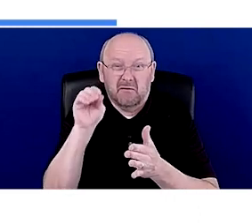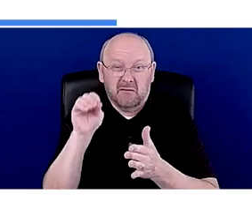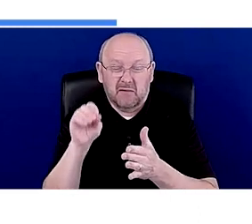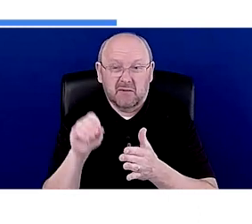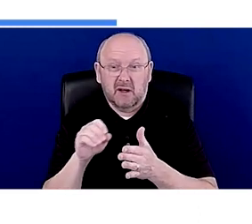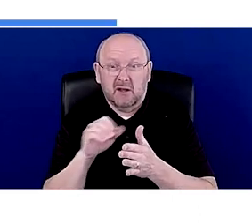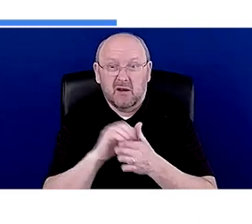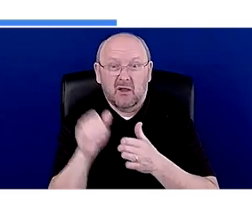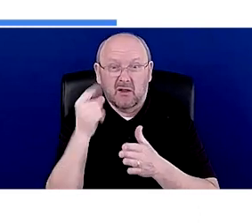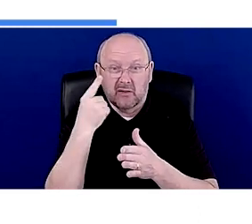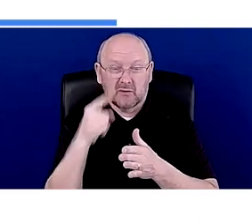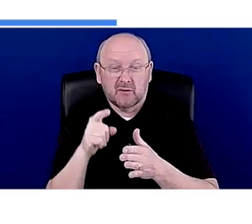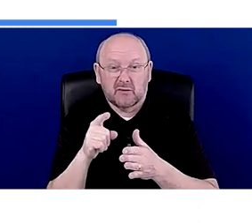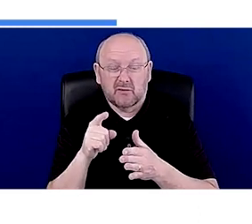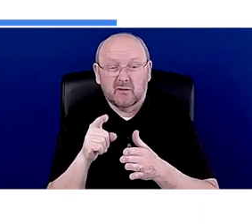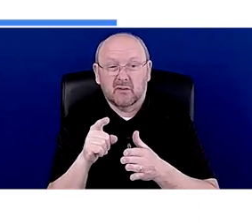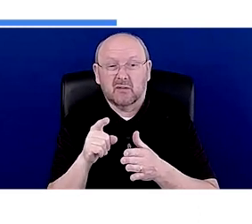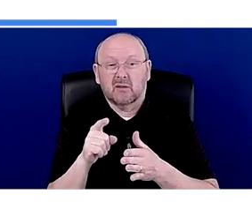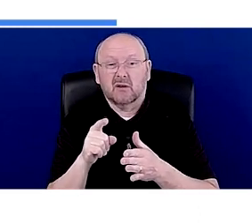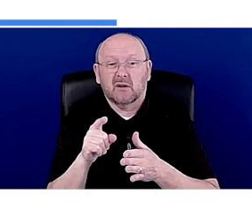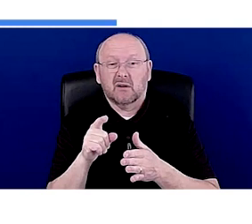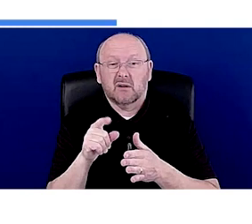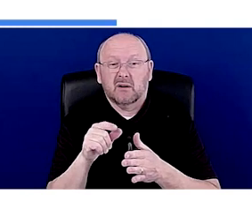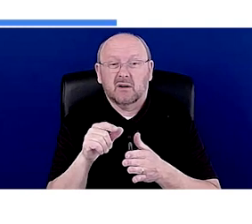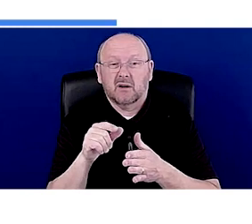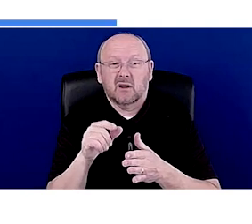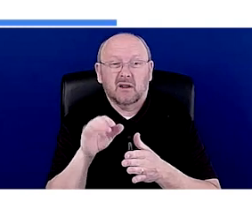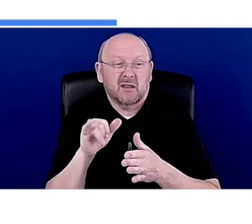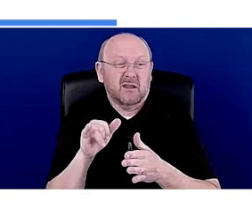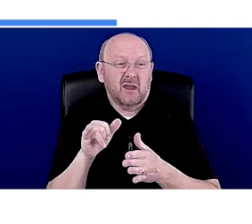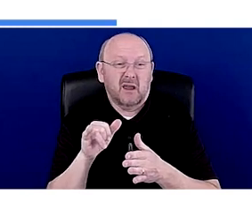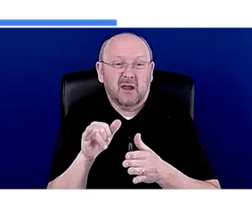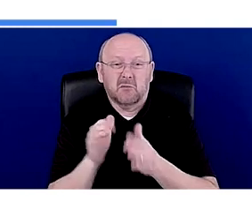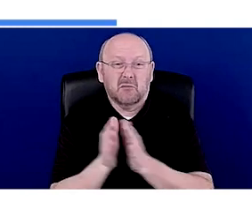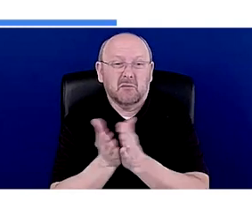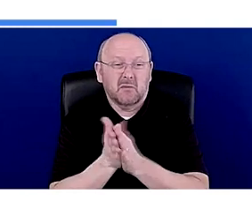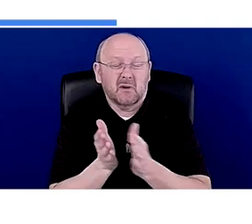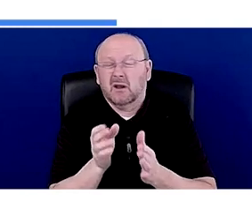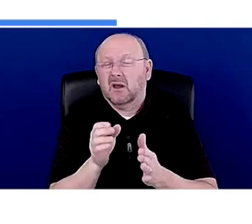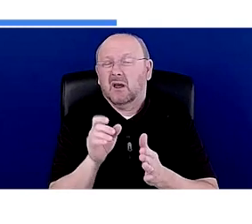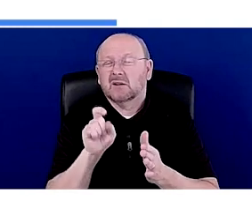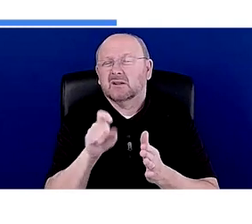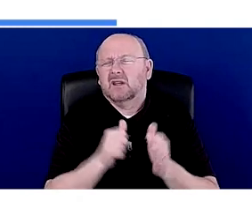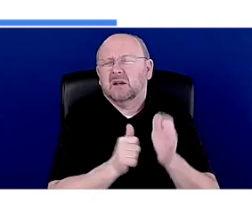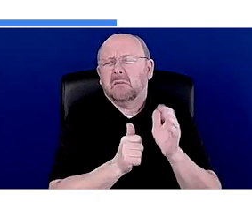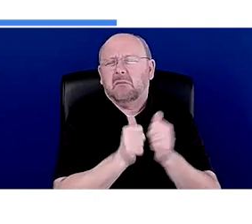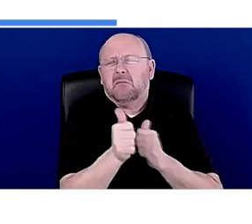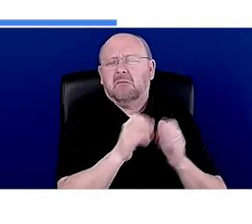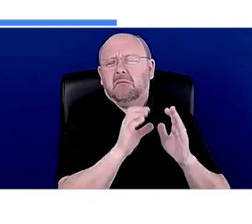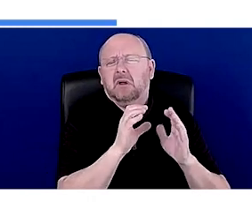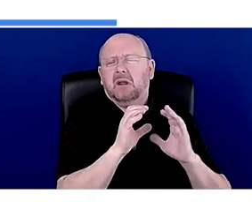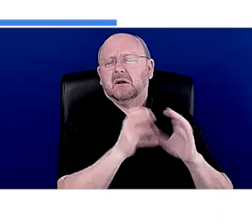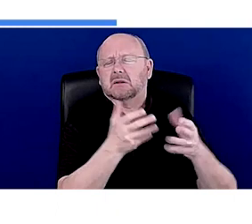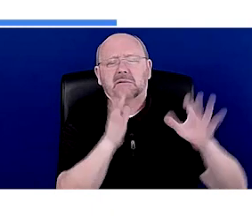And it's not my major. Um, I just need to, I just need to pass this class. Um, that is a strategy